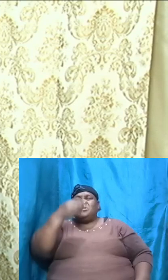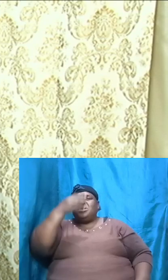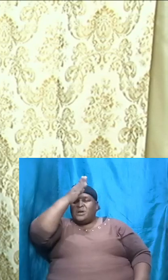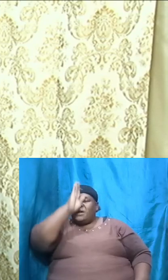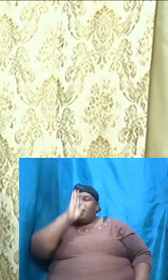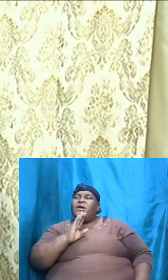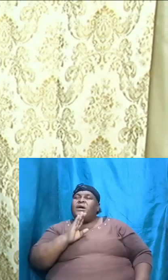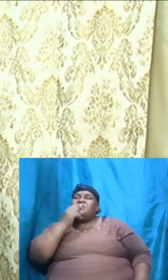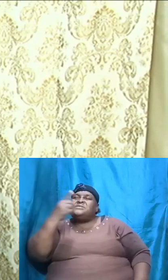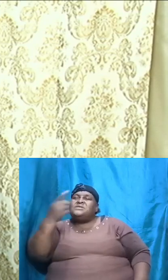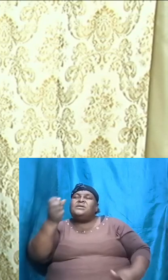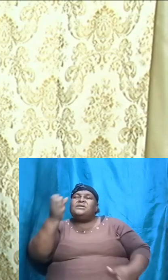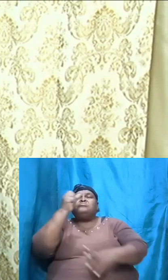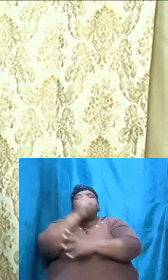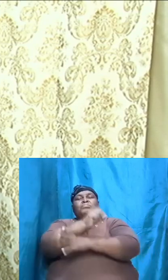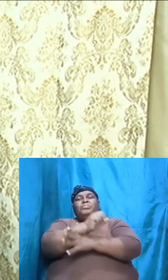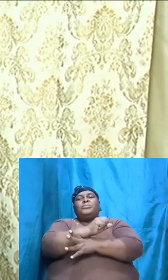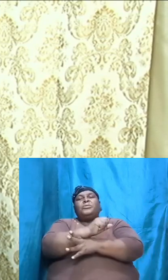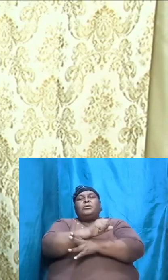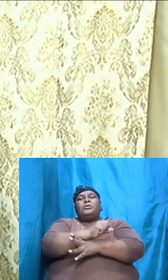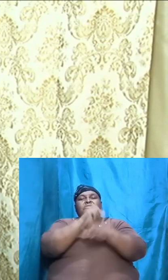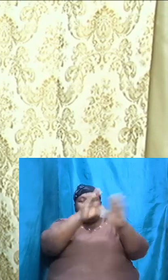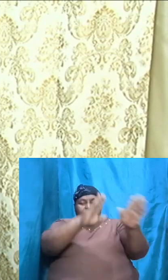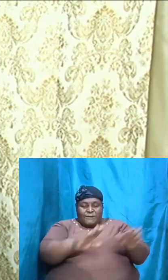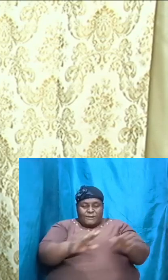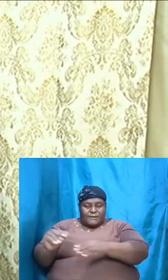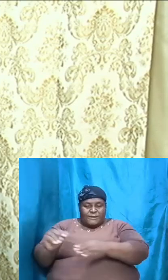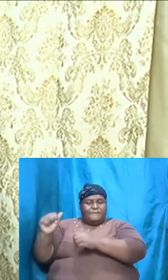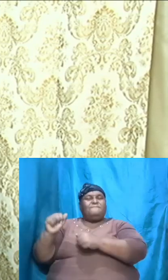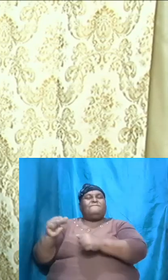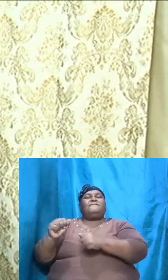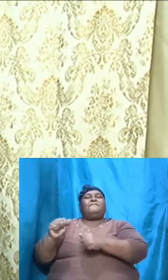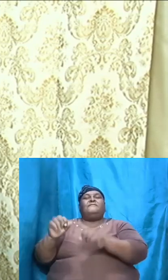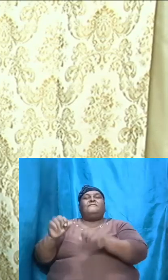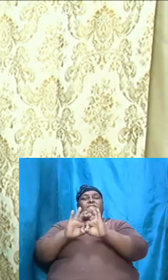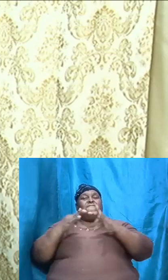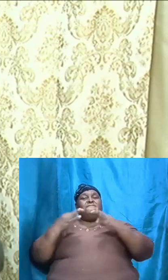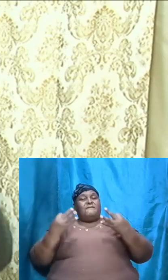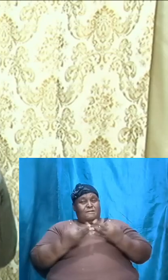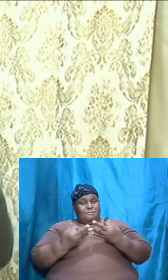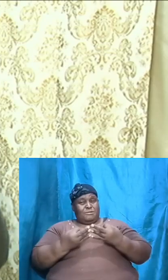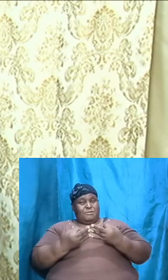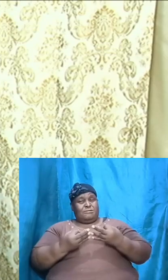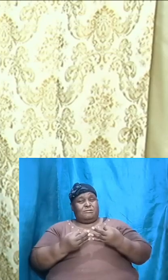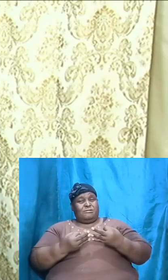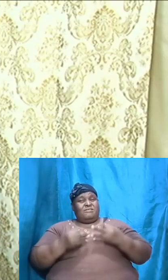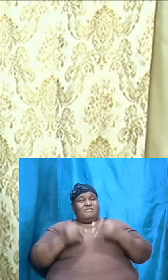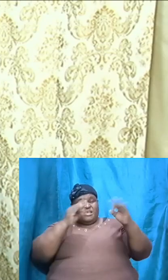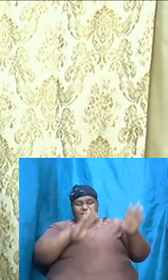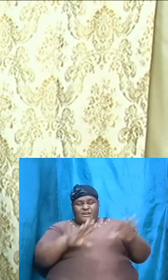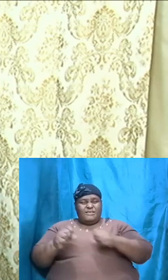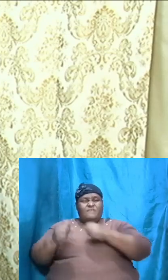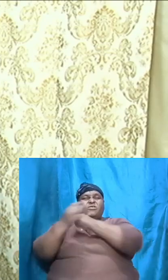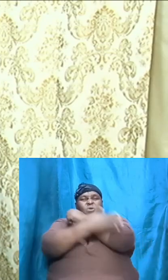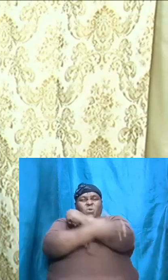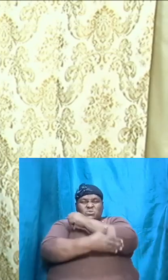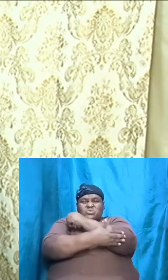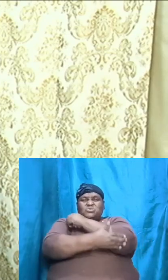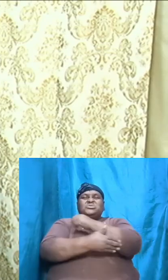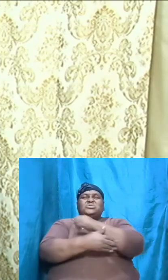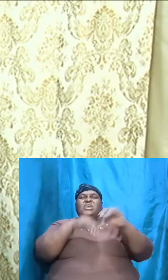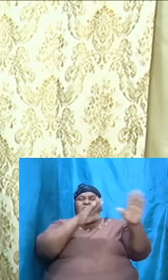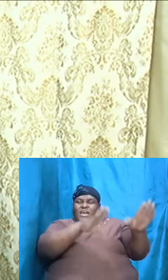told him to get up and to leave your kindred to leave your country and to